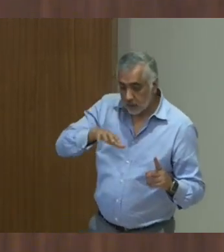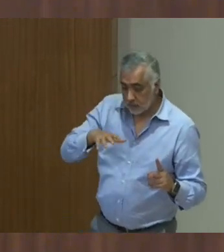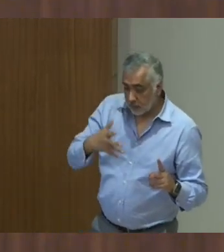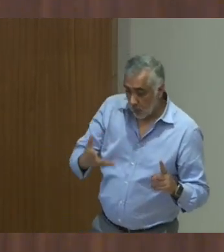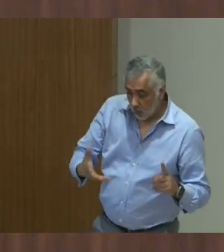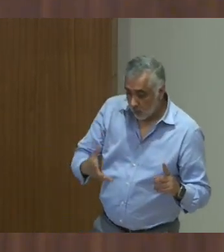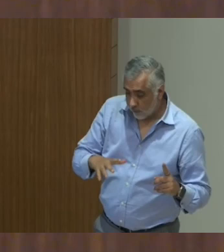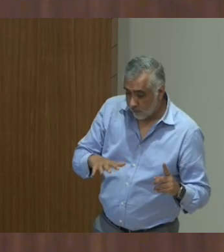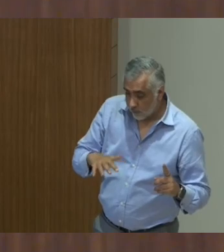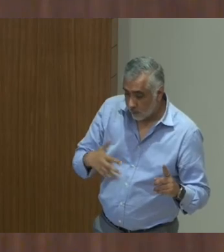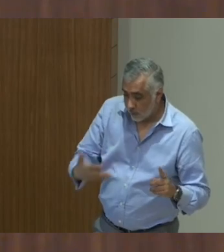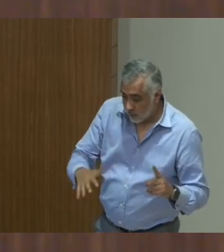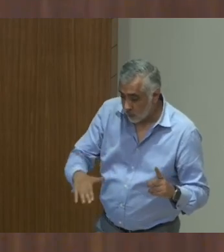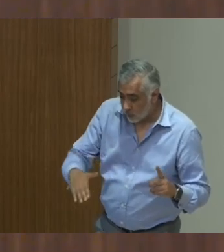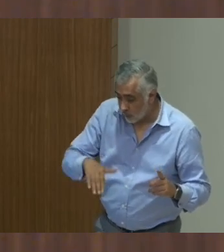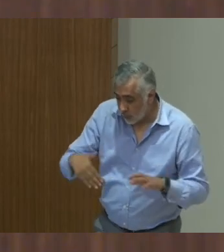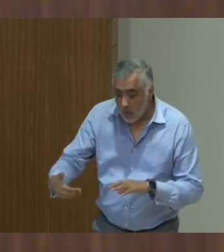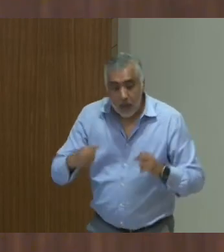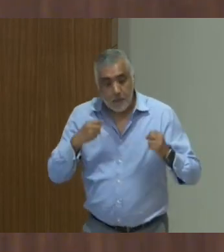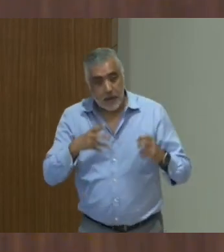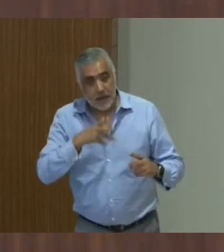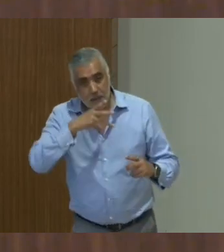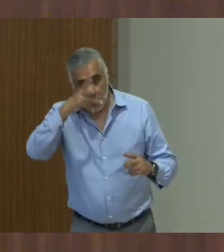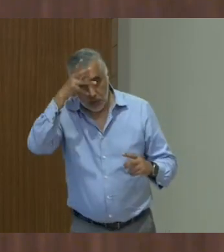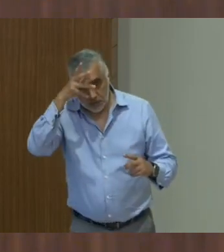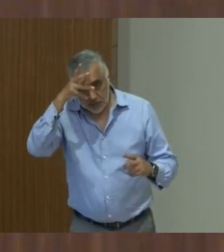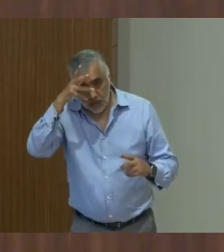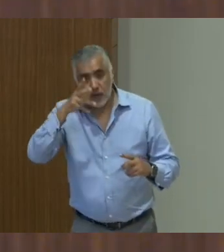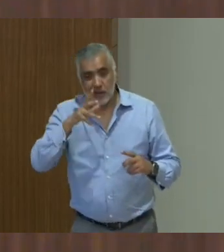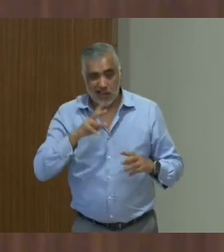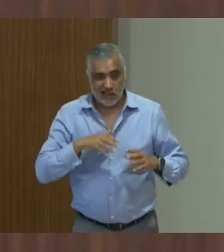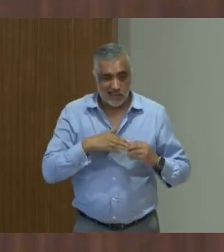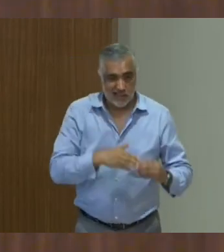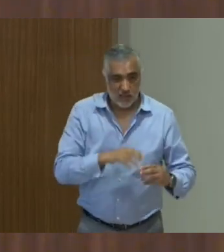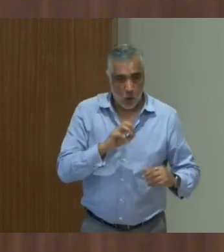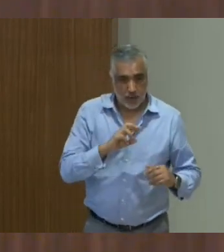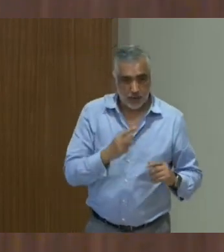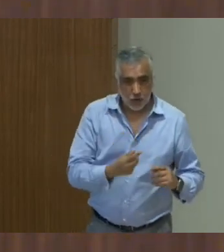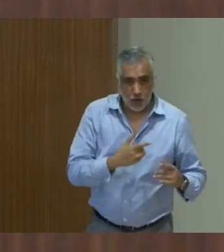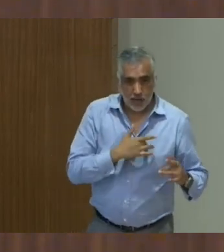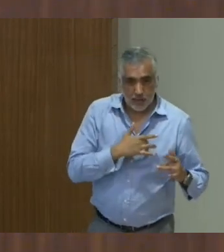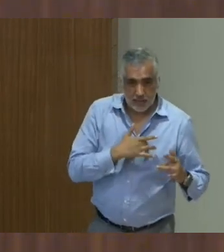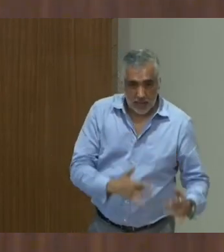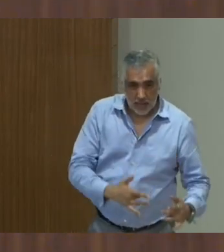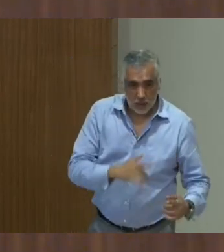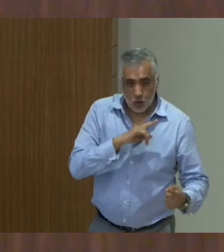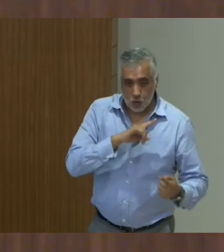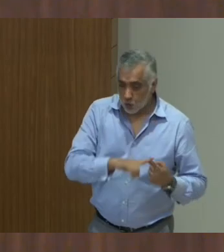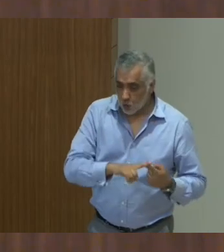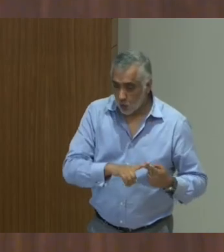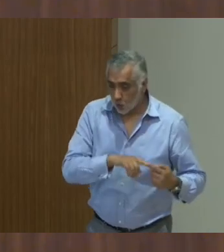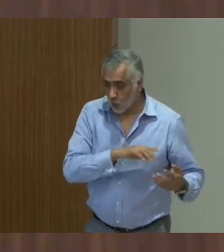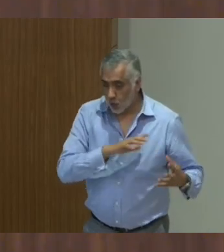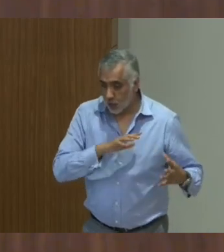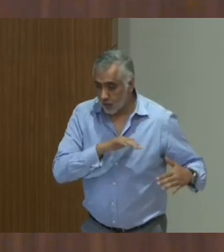and secondly, many parents ran similar organizations, or sent their children to such organizations. So, they